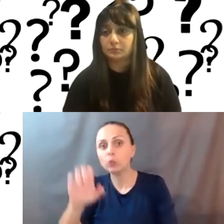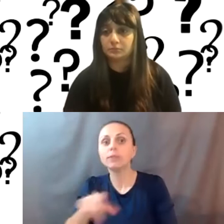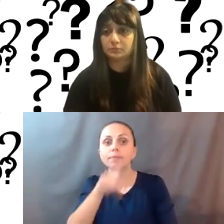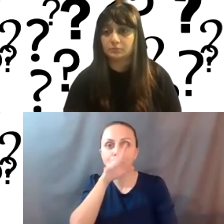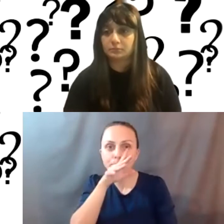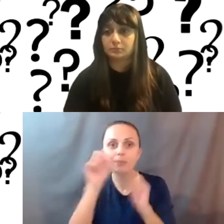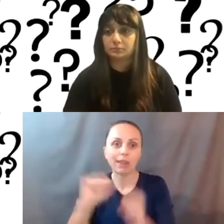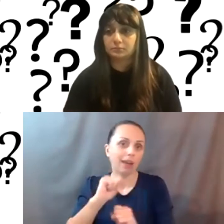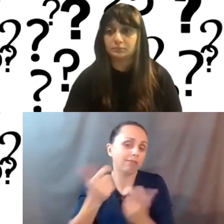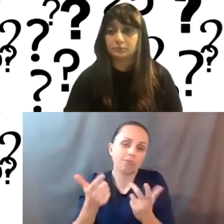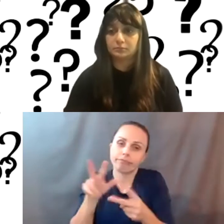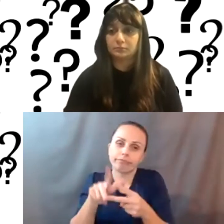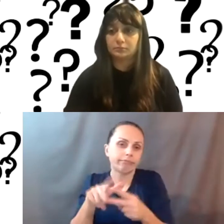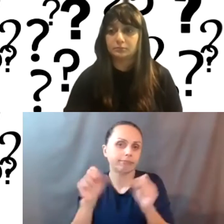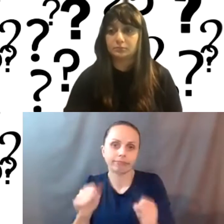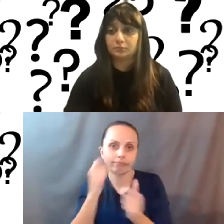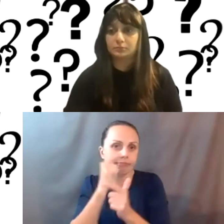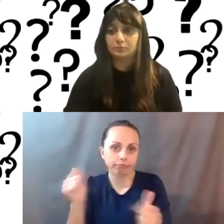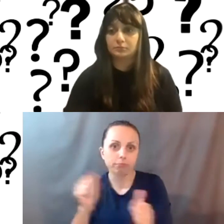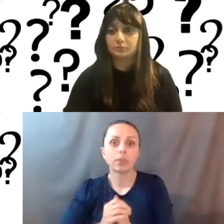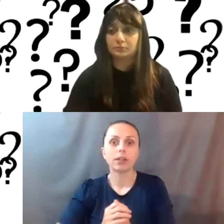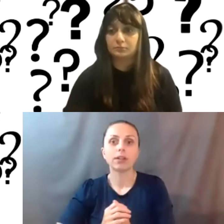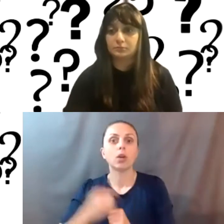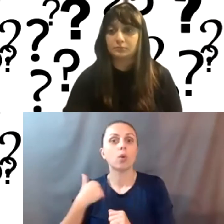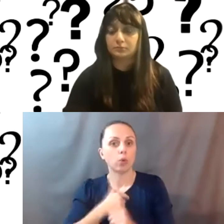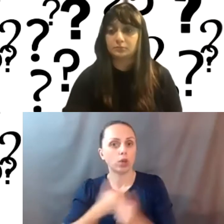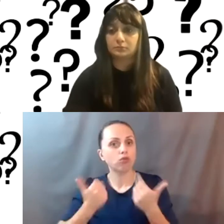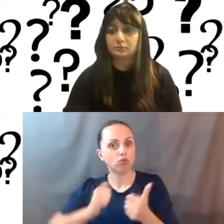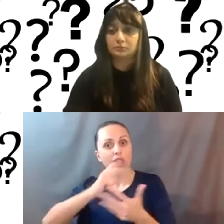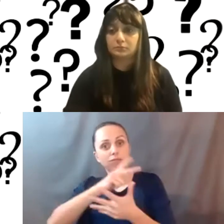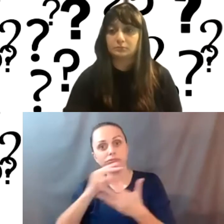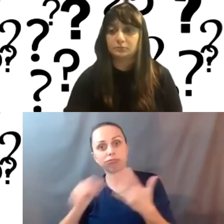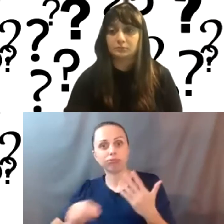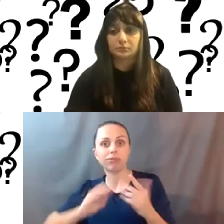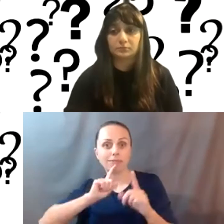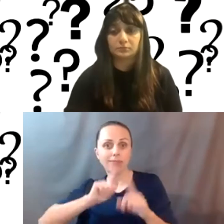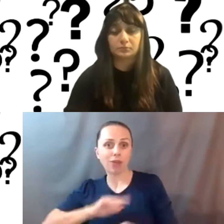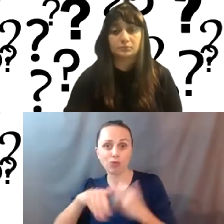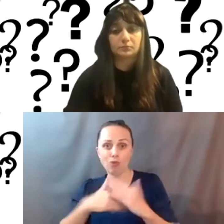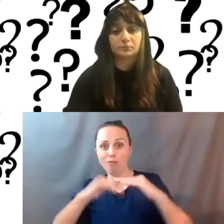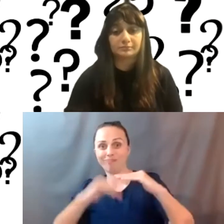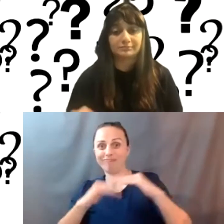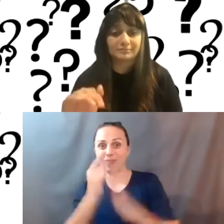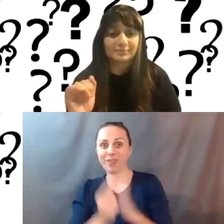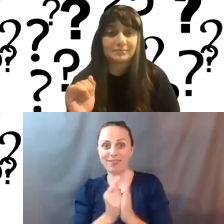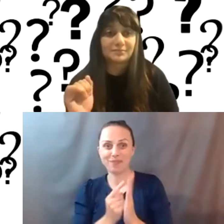you can ask the question. And we were going to try and proceed through all of this in the time that we have.